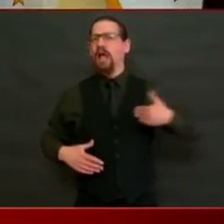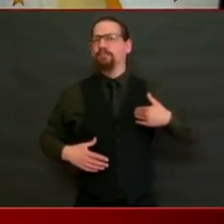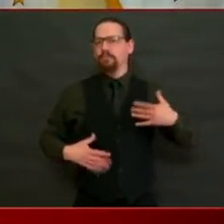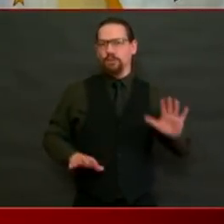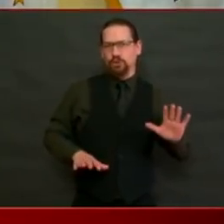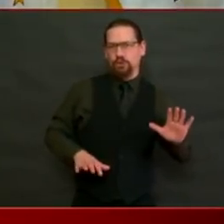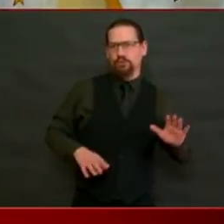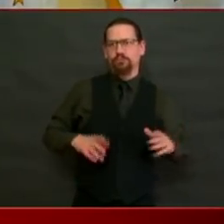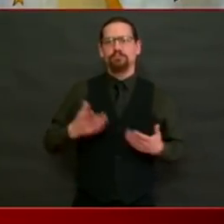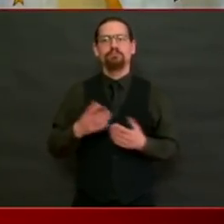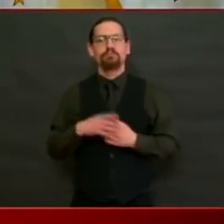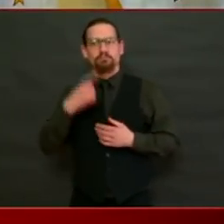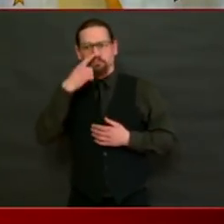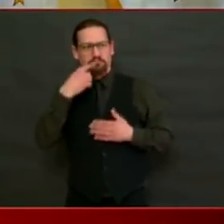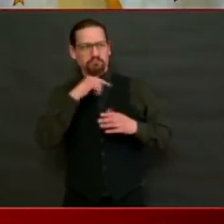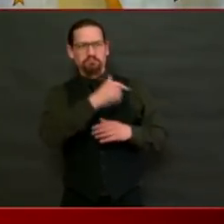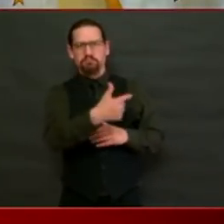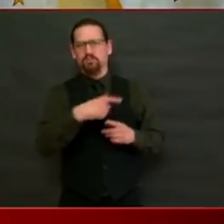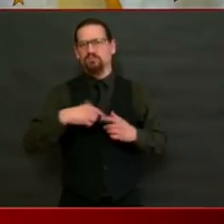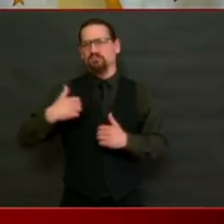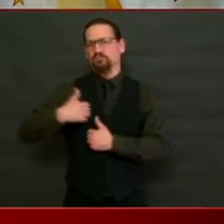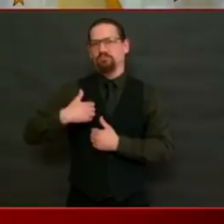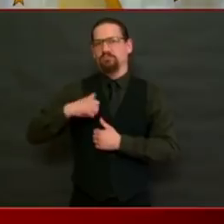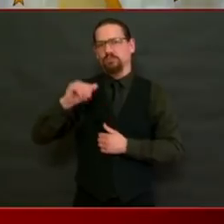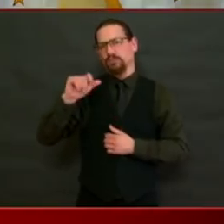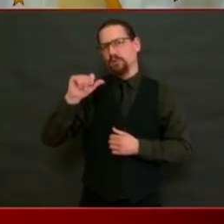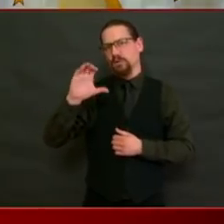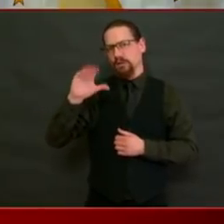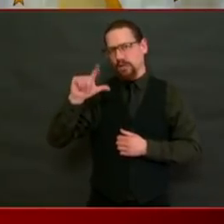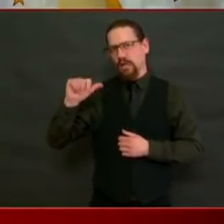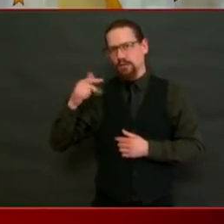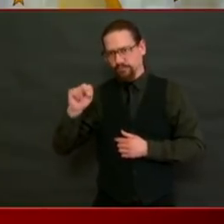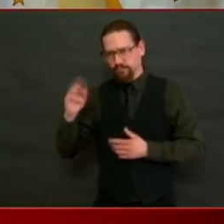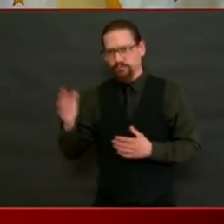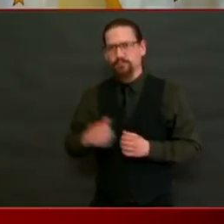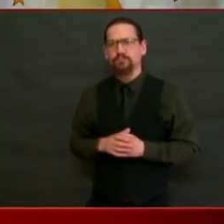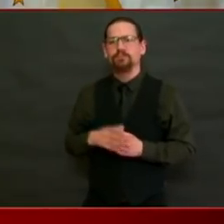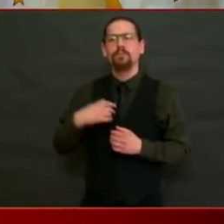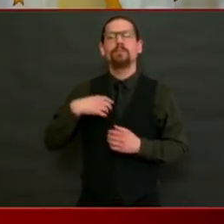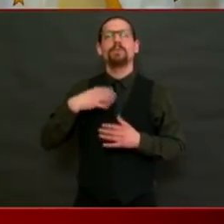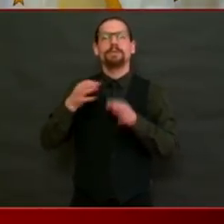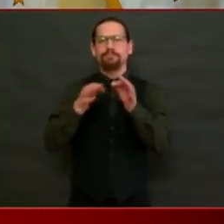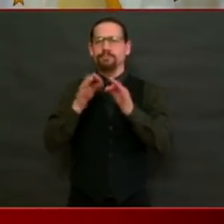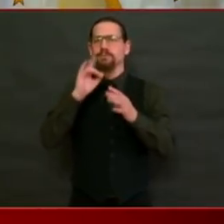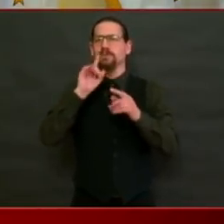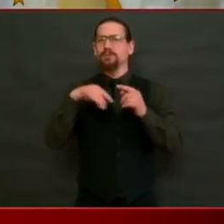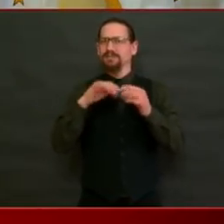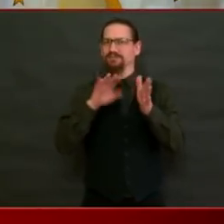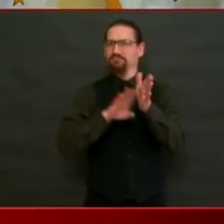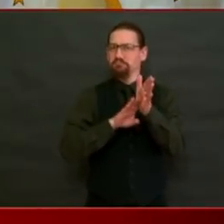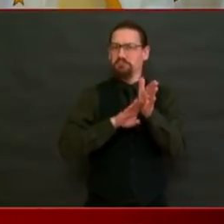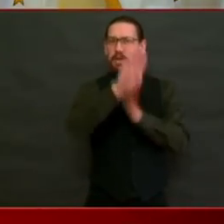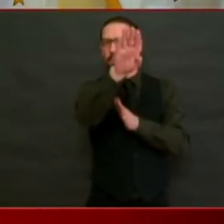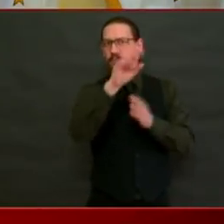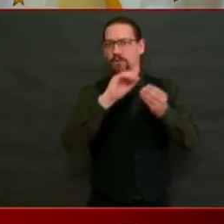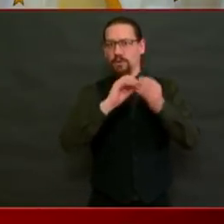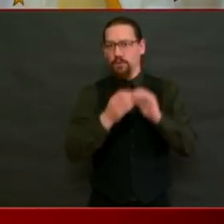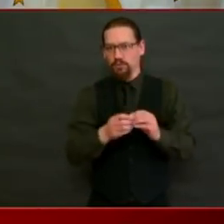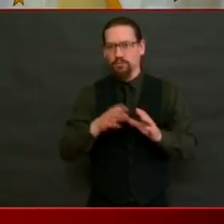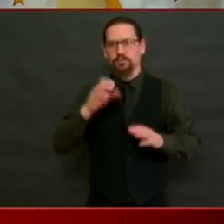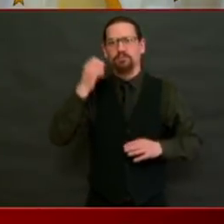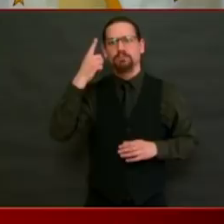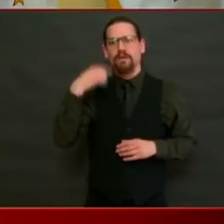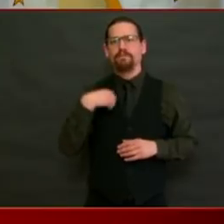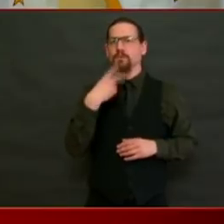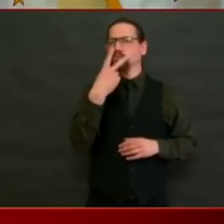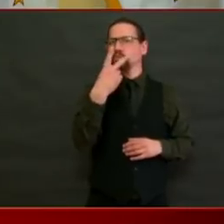So in terms of the surge, there's two phases that we're kind of focused on right now. We have what the Lifespan and